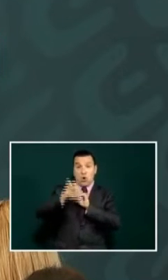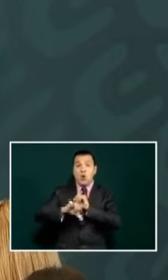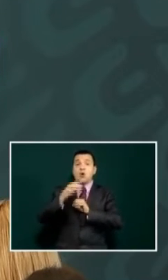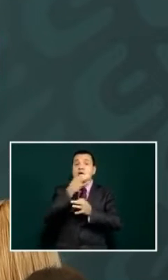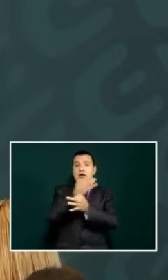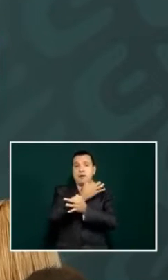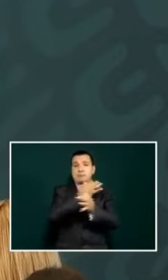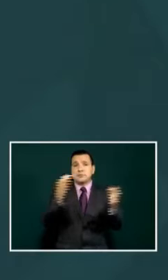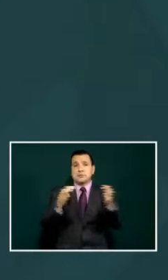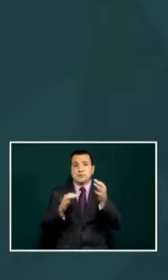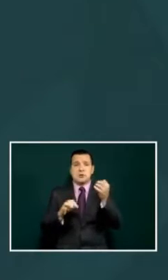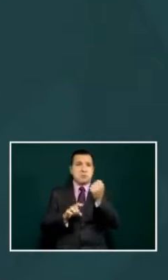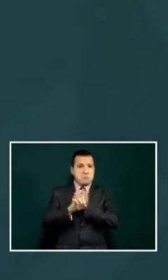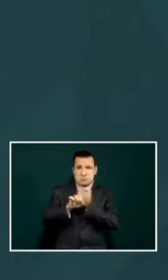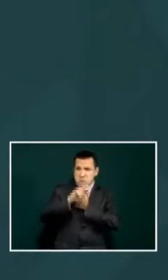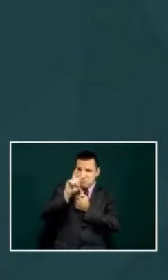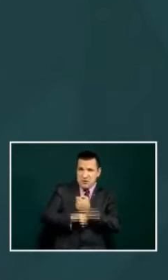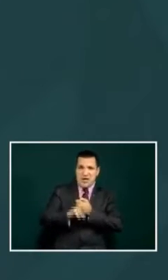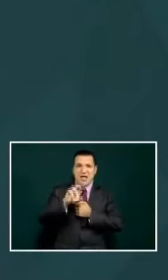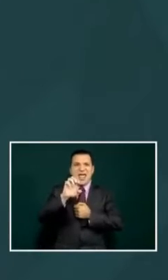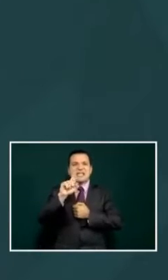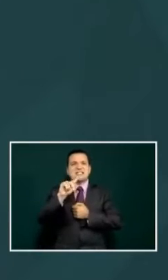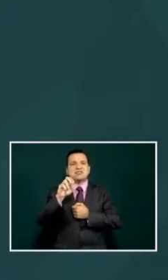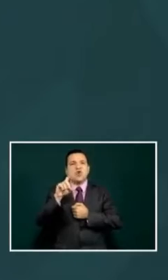um finish the road